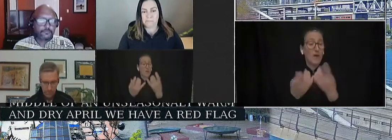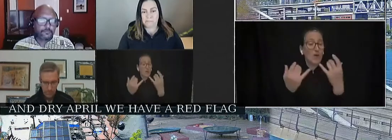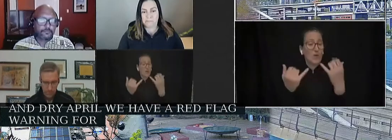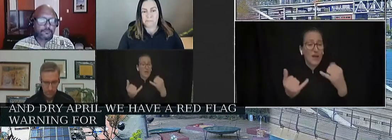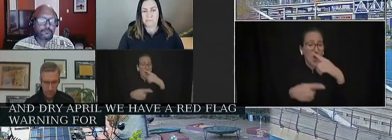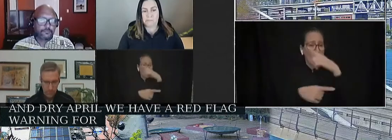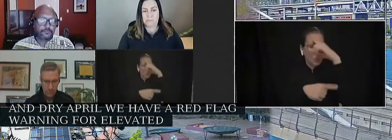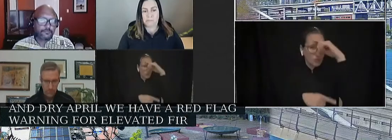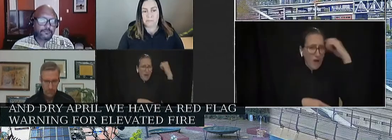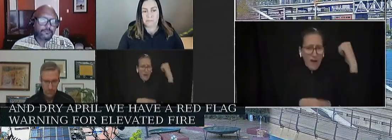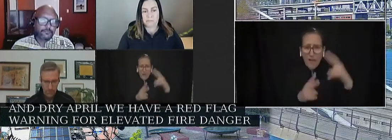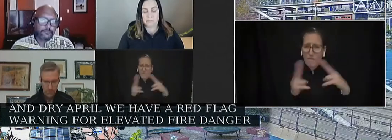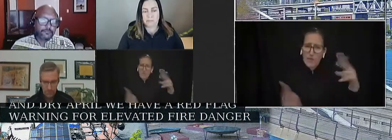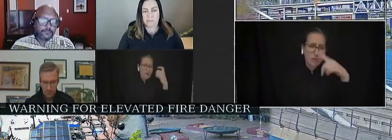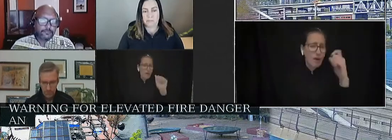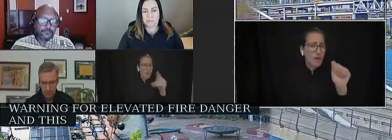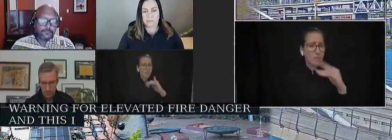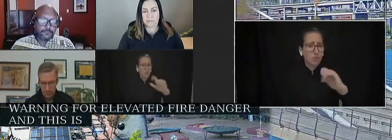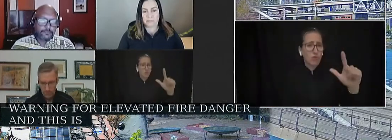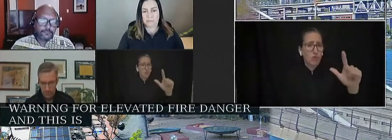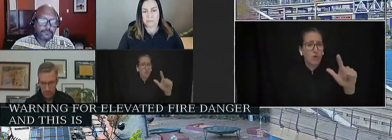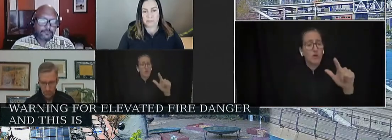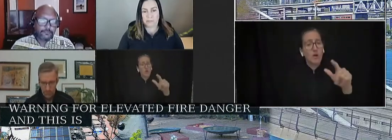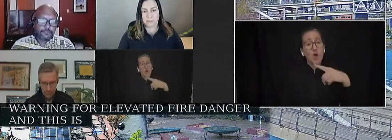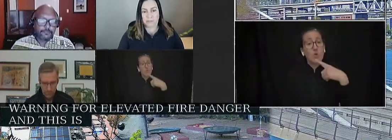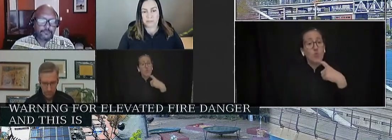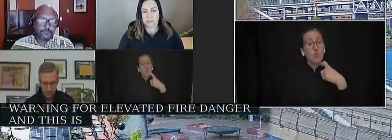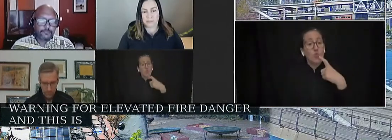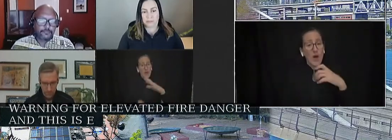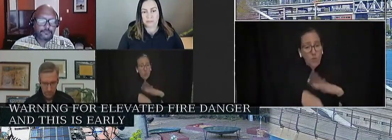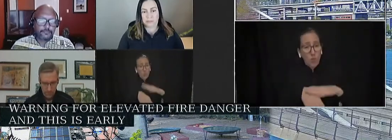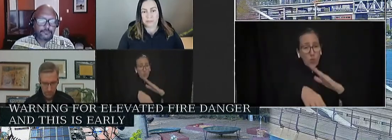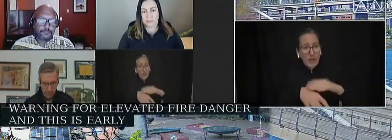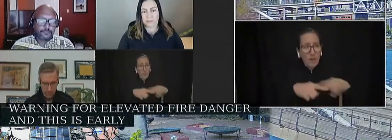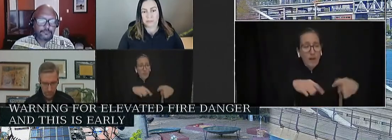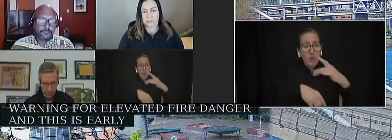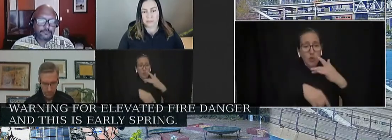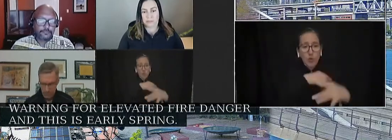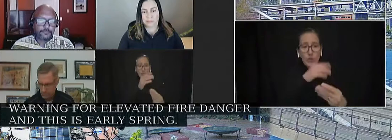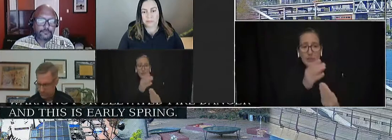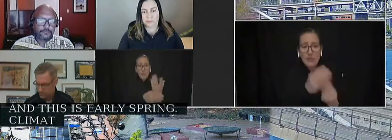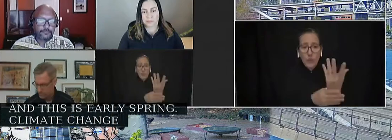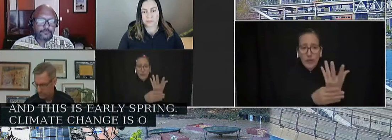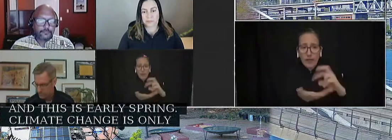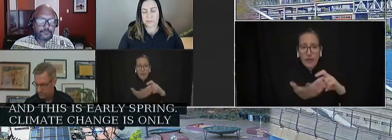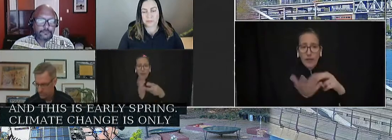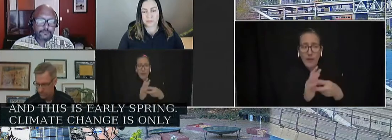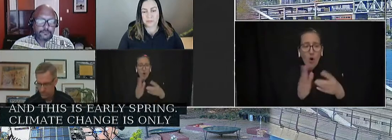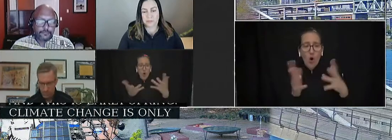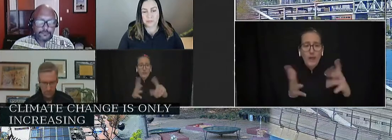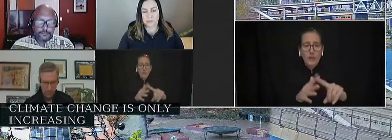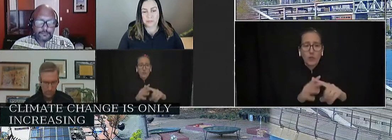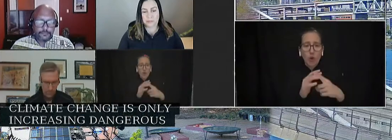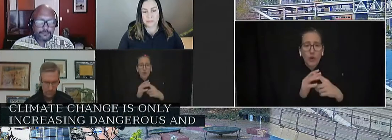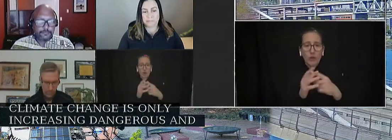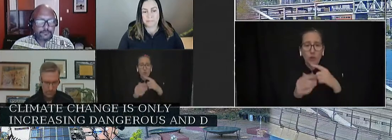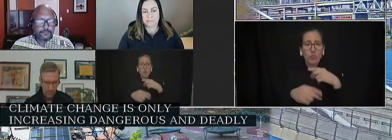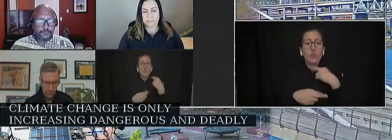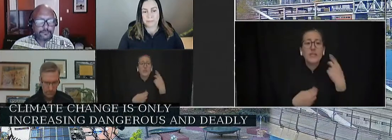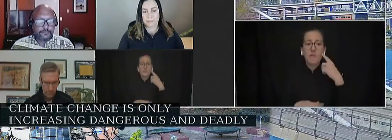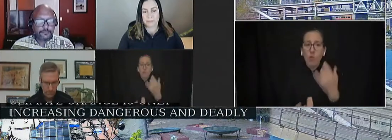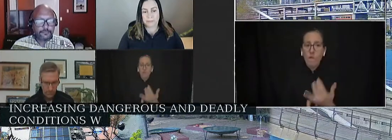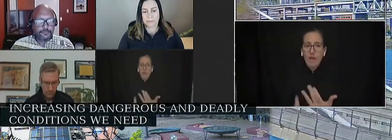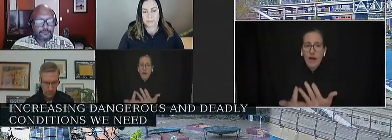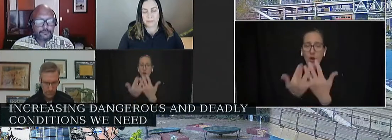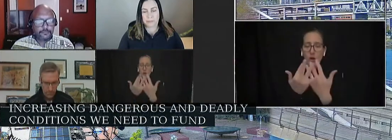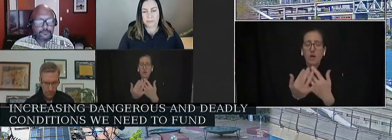danger, and this is early spring. Climate change is only increasing dangerous and deadly conditions. We need to fund the firefighters